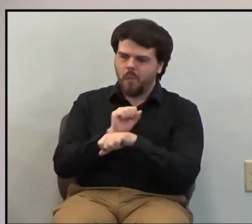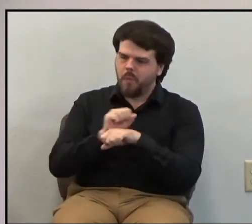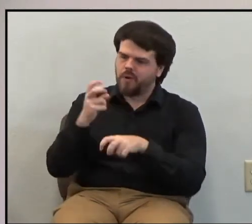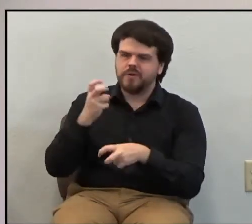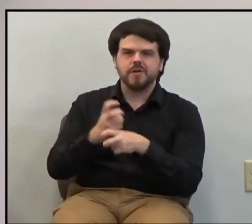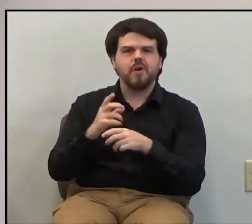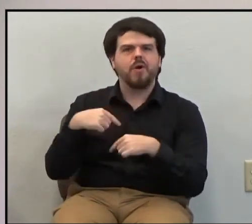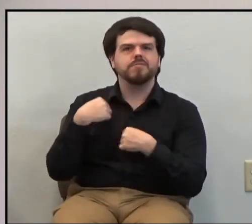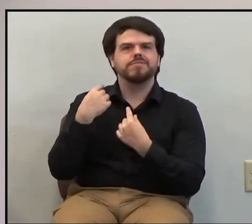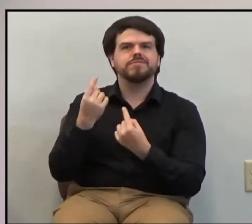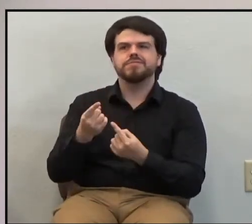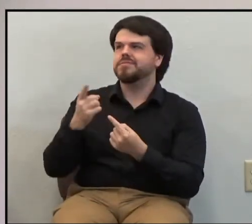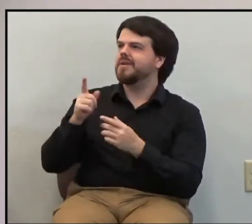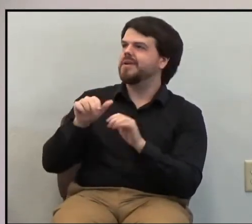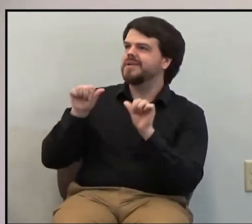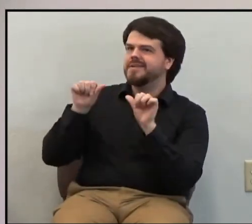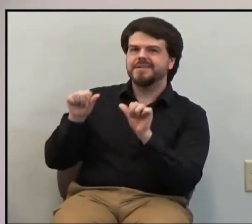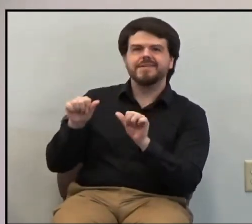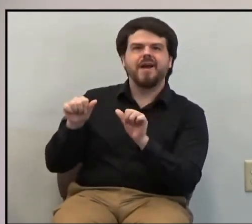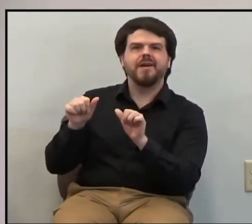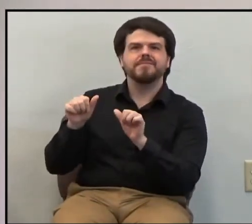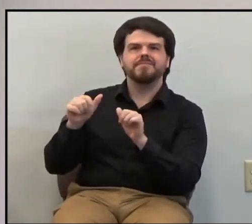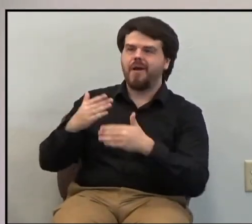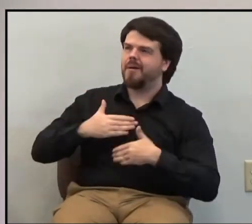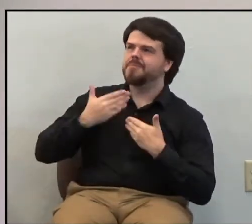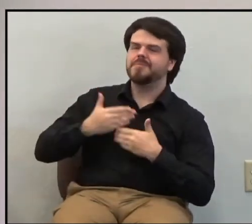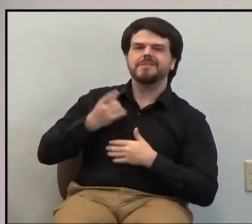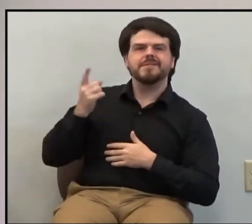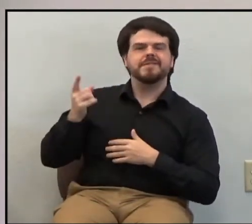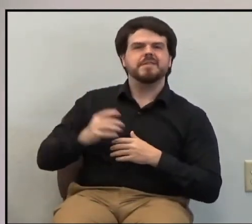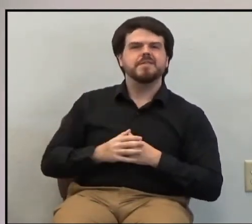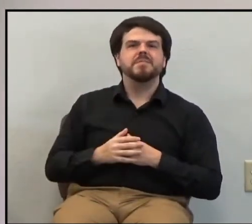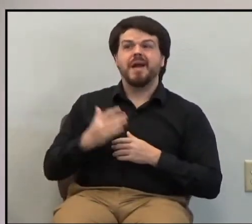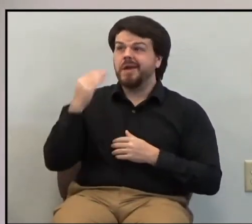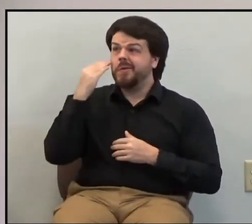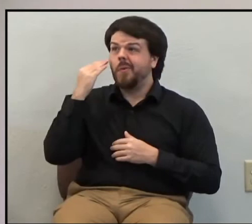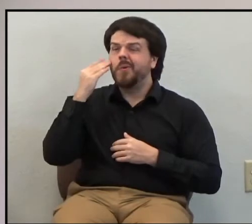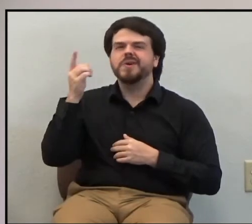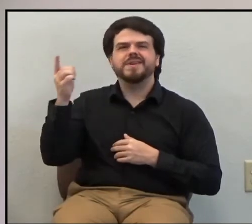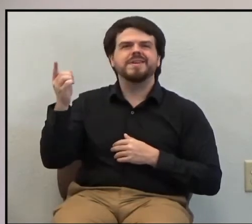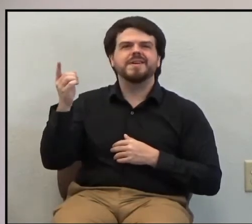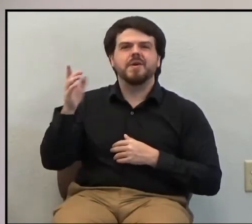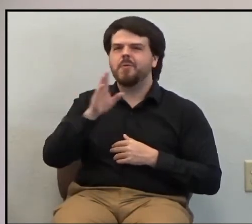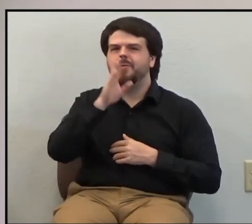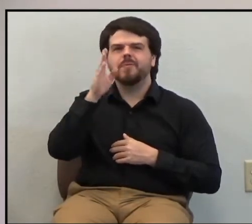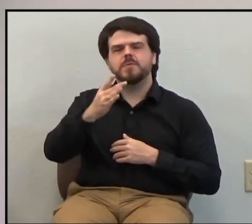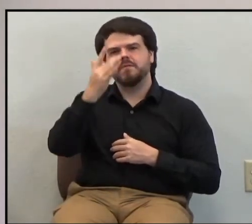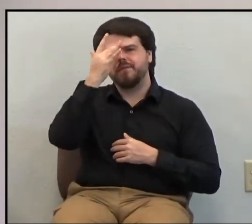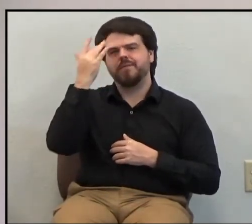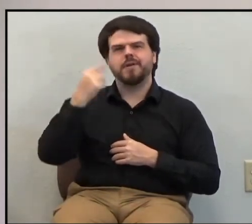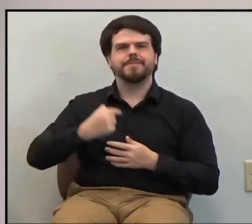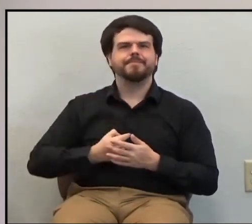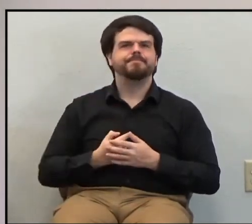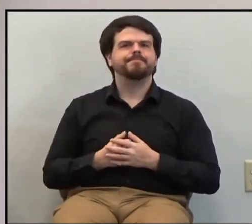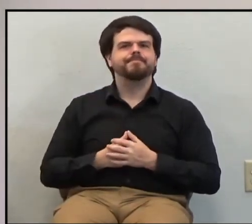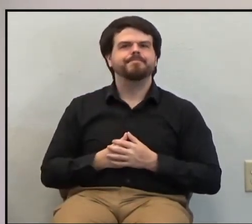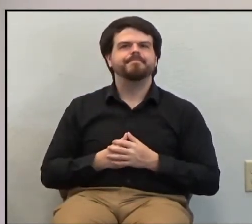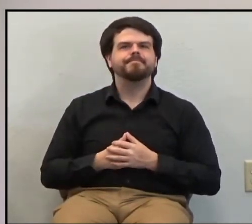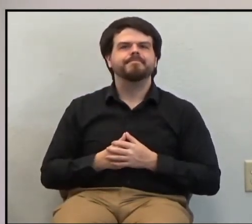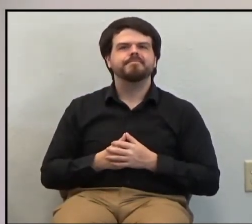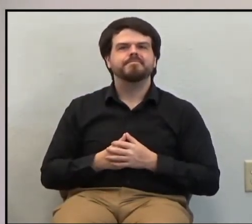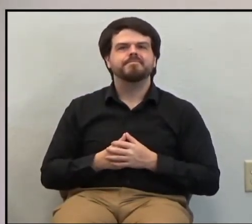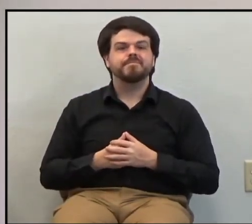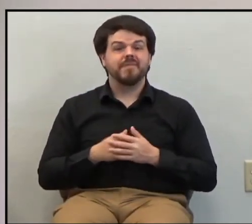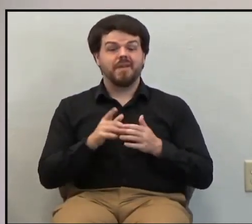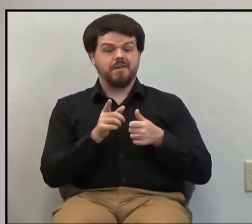to please him and knowing that he will not forget me. You